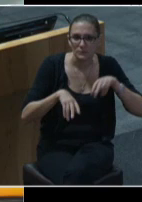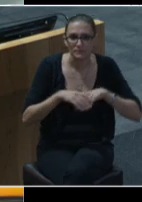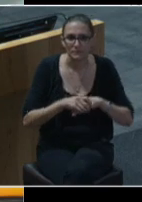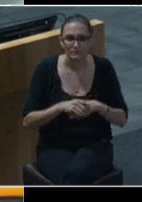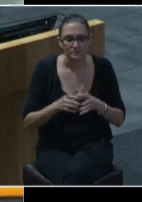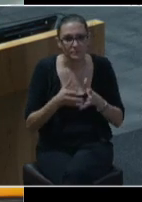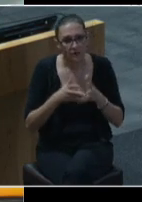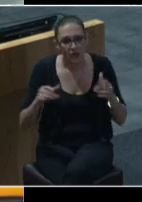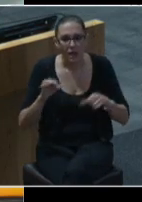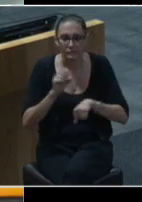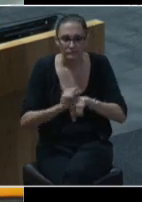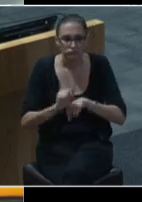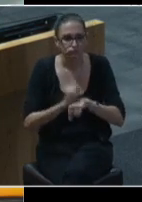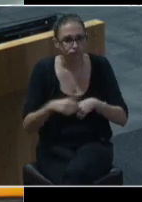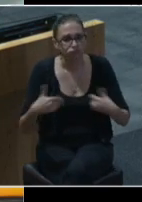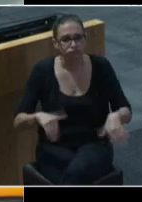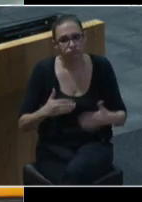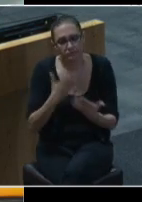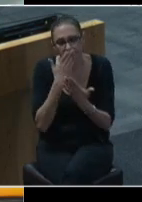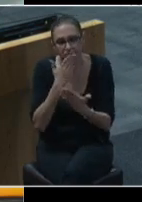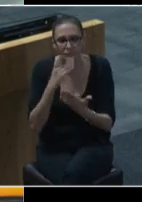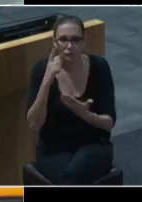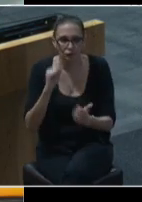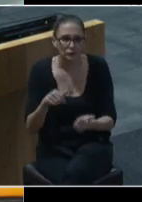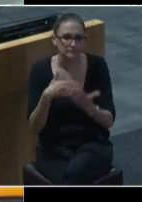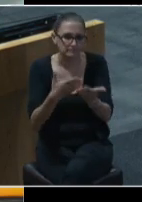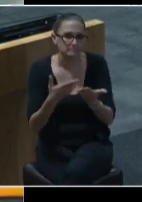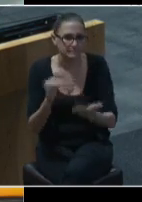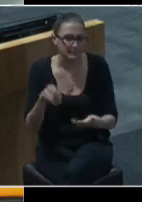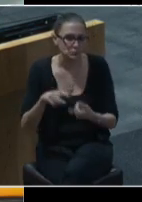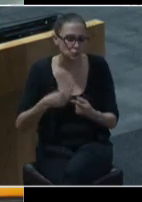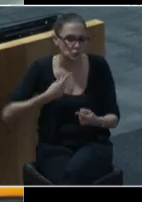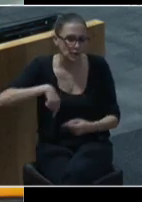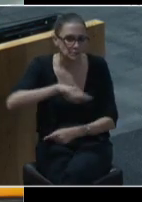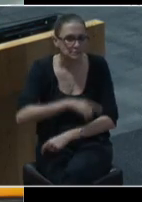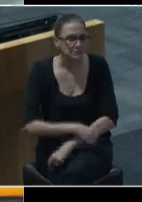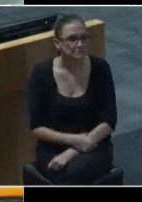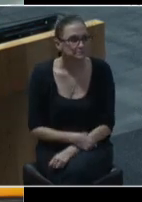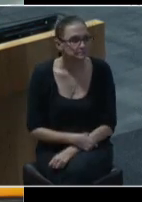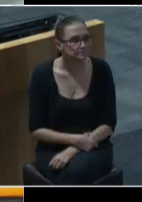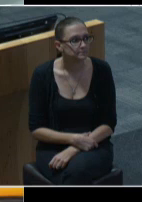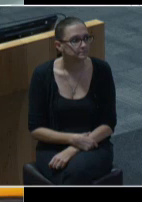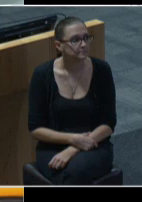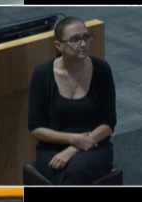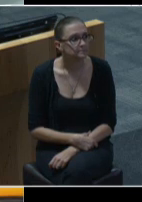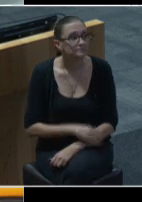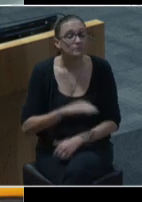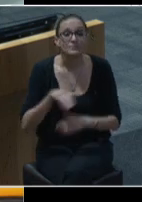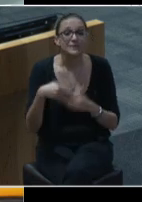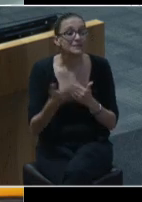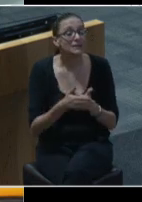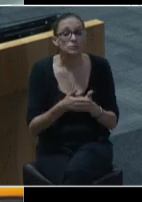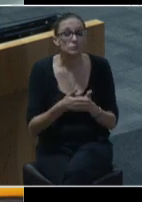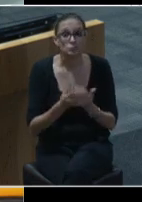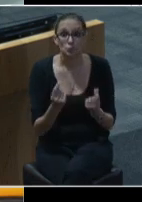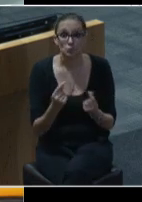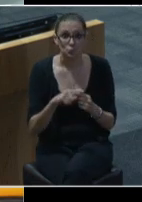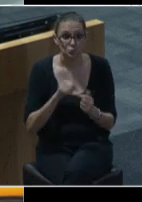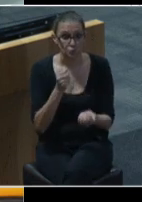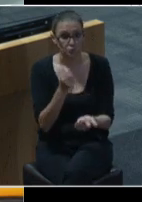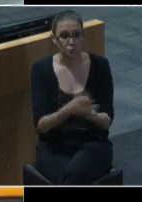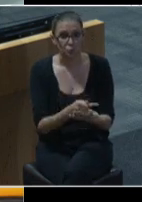lot of work and effort. Thank you for delivering this budget to us. The next step to approve our budget